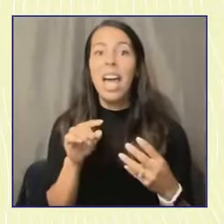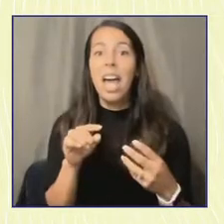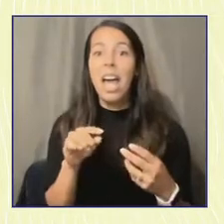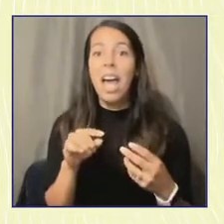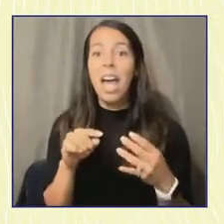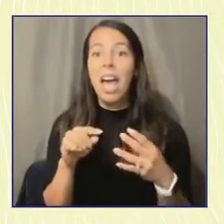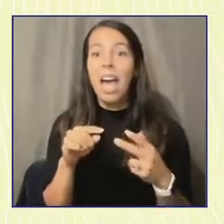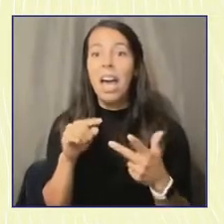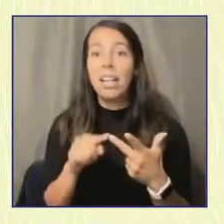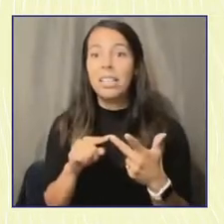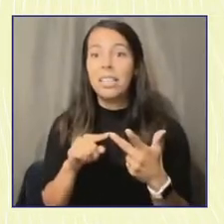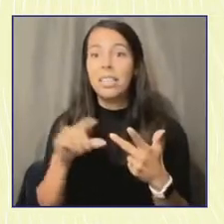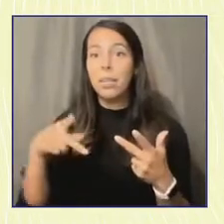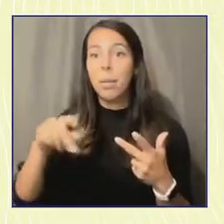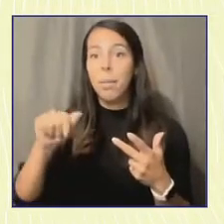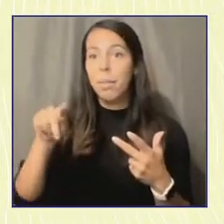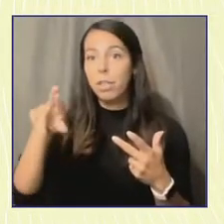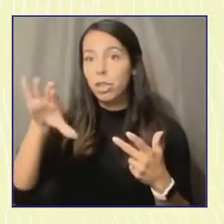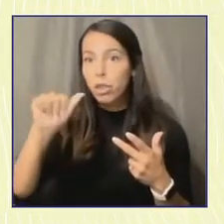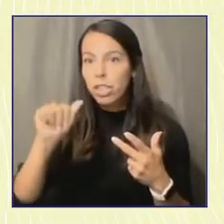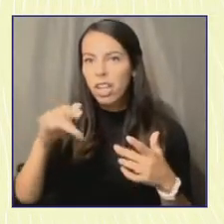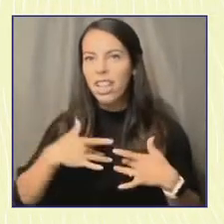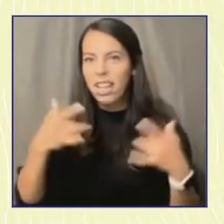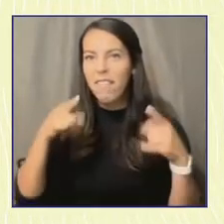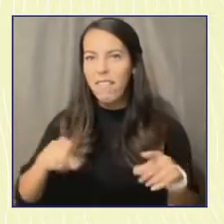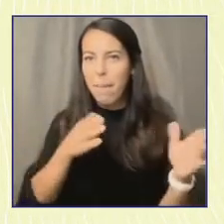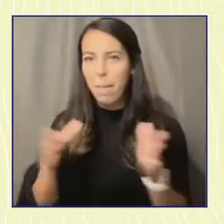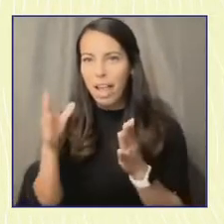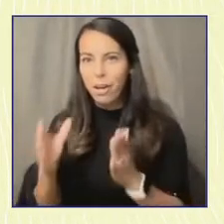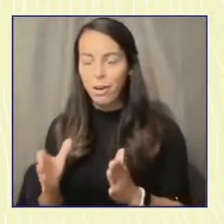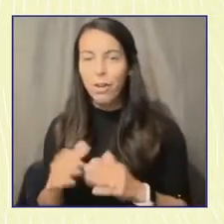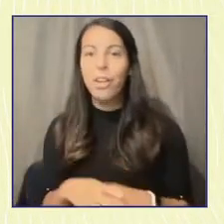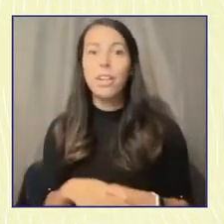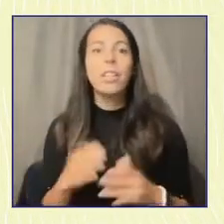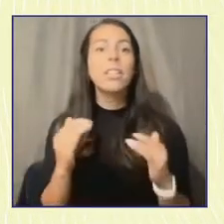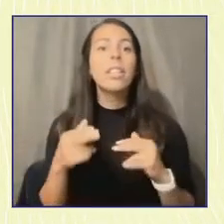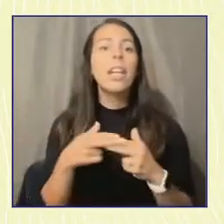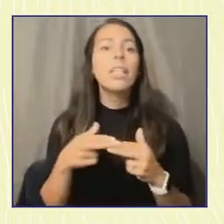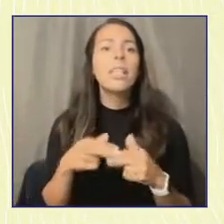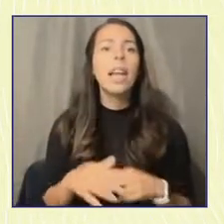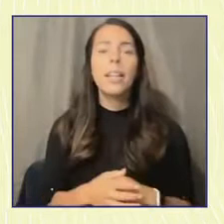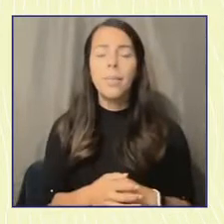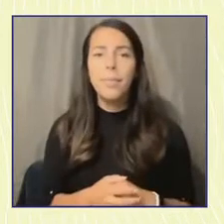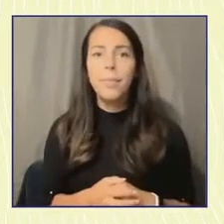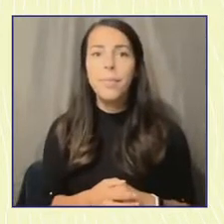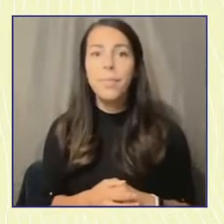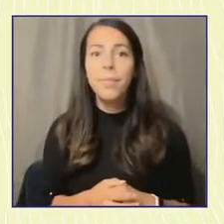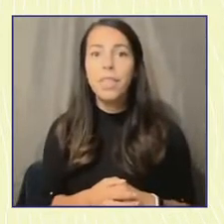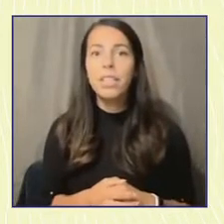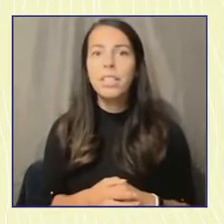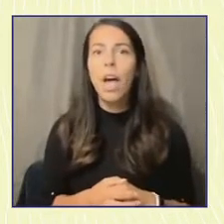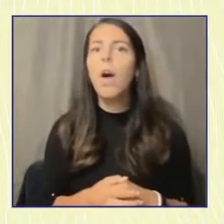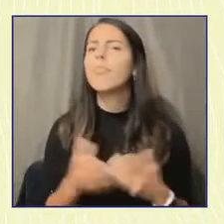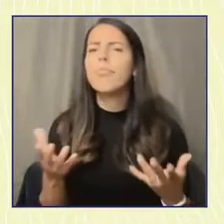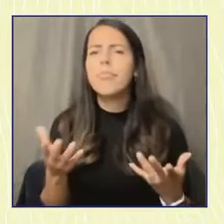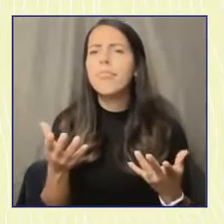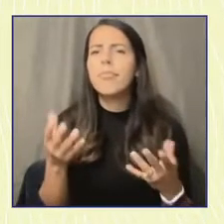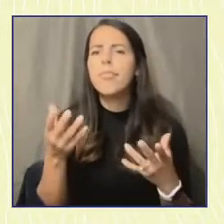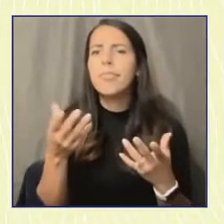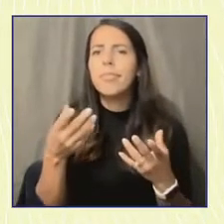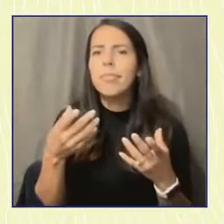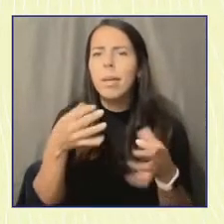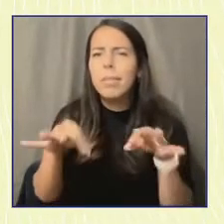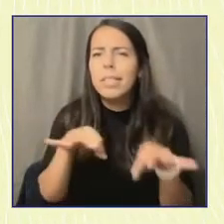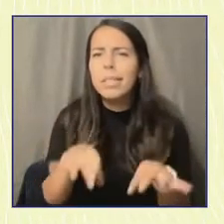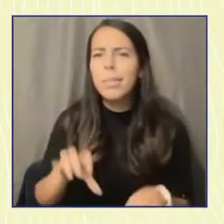Triciapedia. Next slide, please. So first, just a little bit about Circle for anyone who's unfamiliar with us.